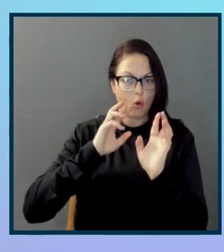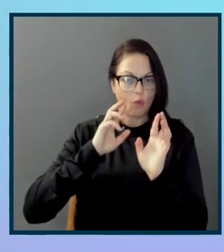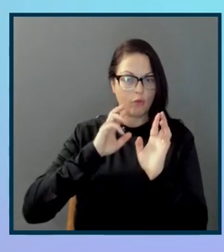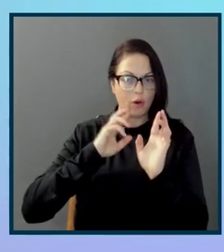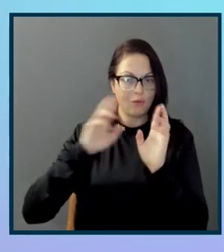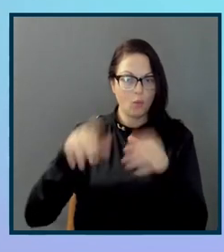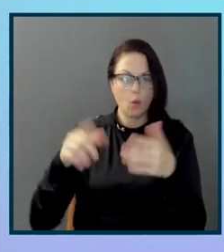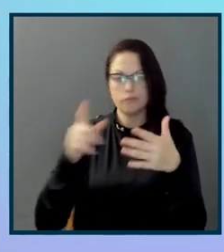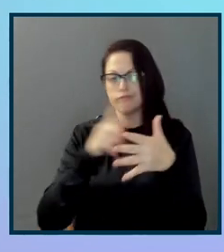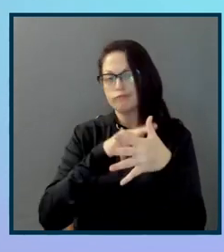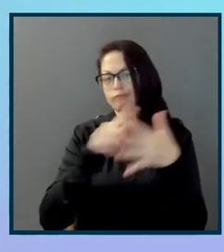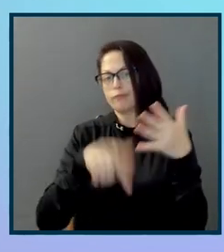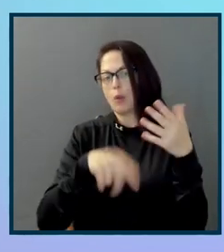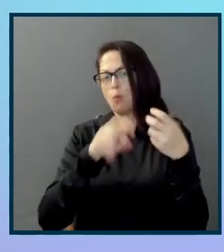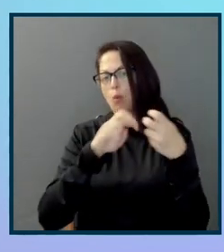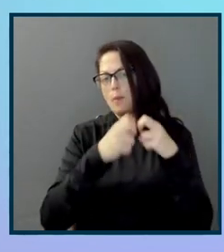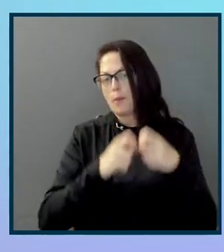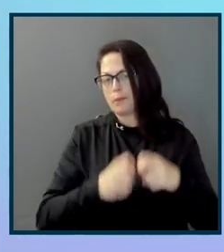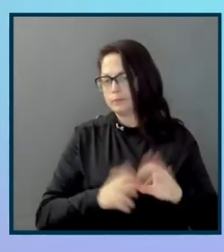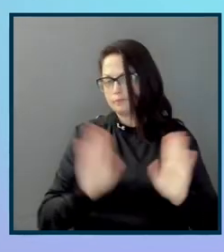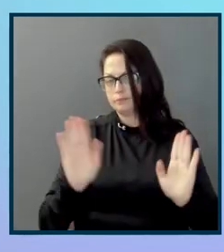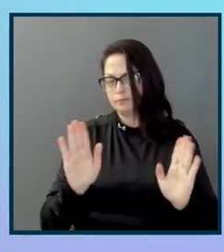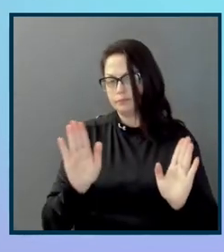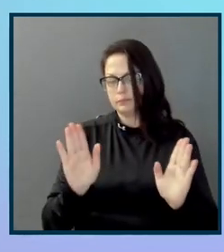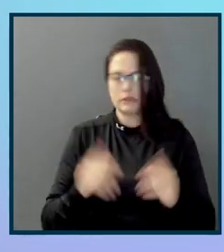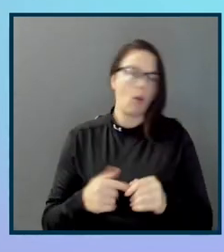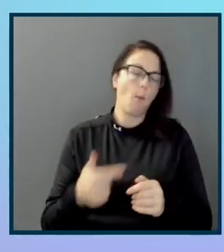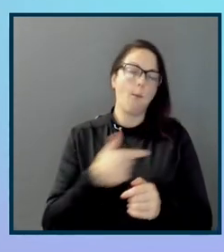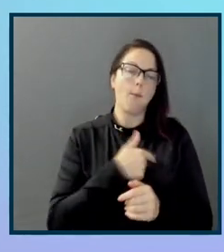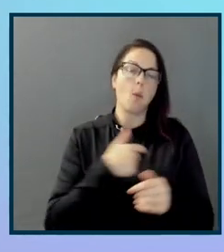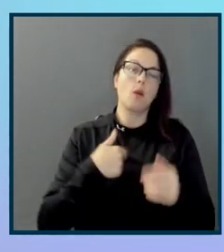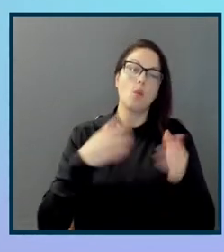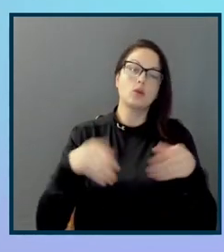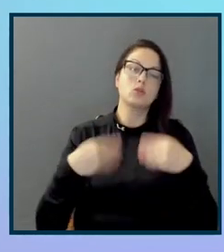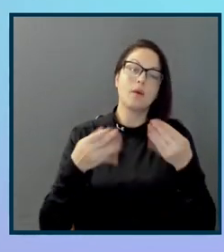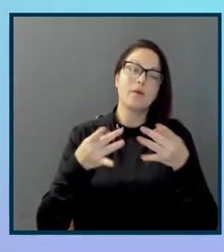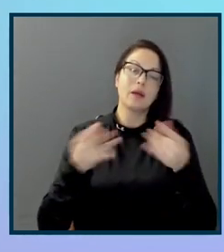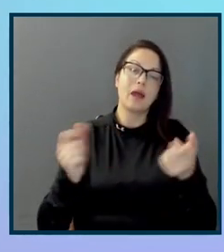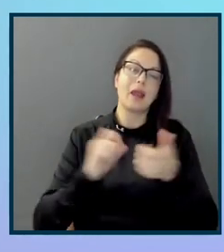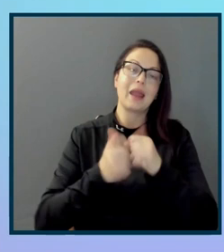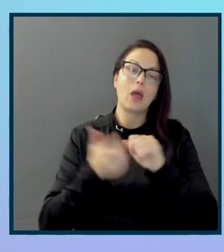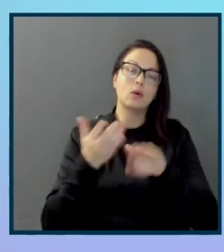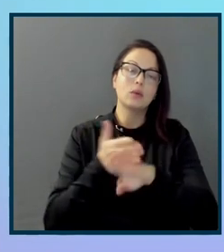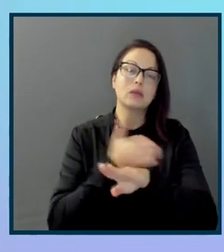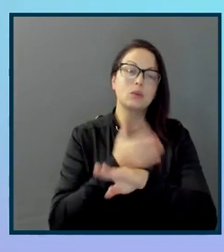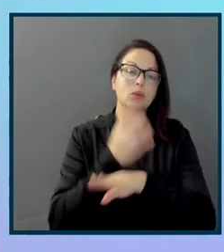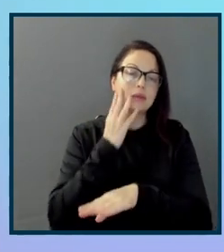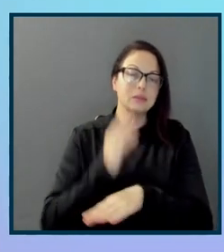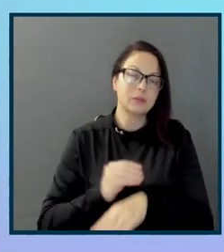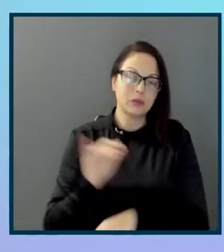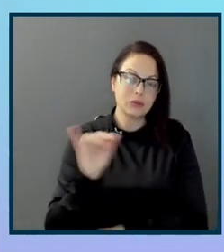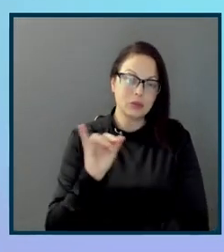problem, problem, problem, problem. We also want to provide solutions on how we could improve the experience.